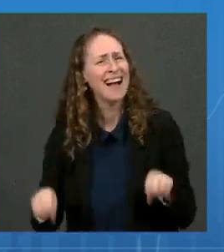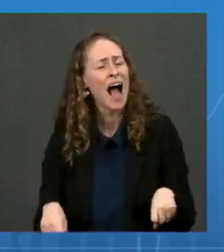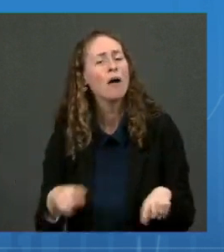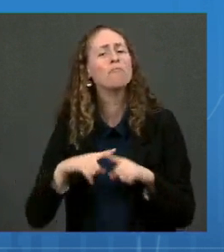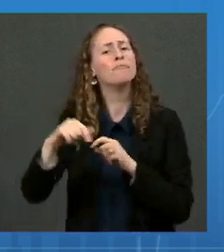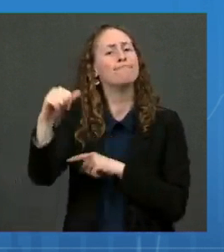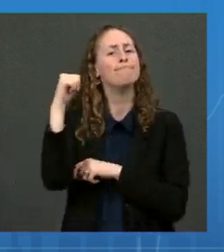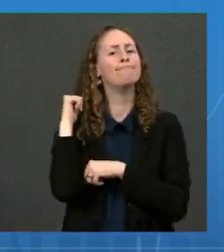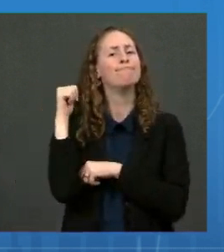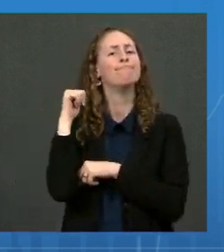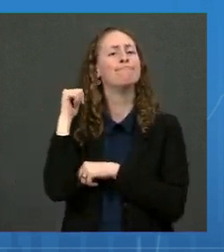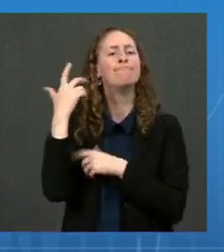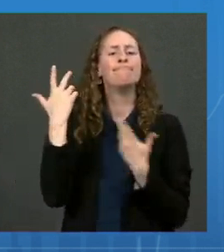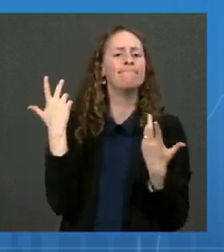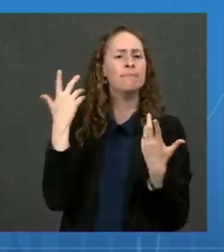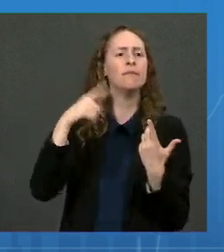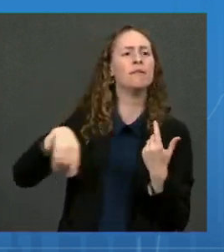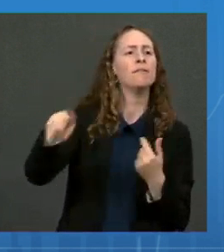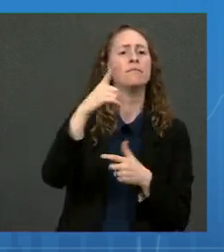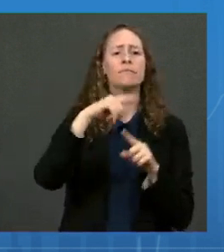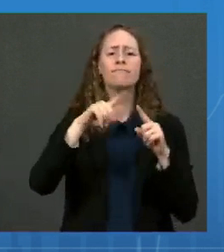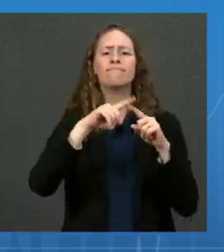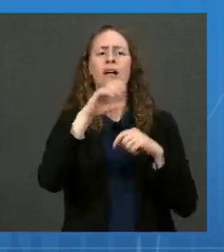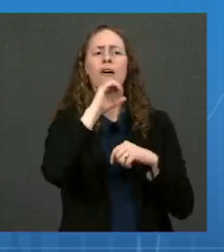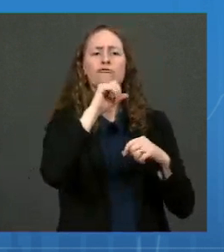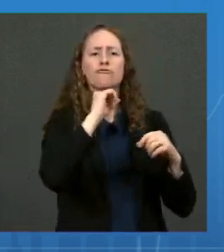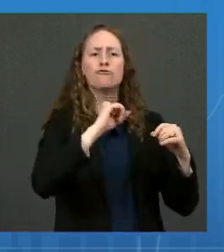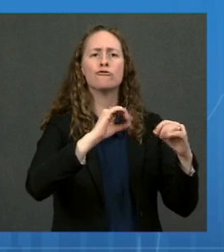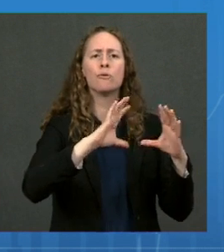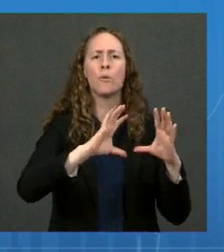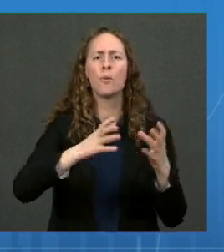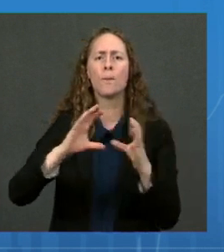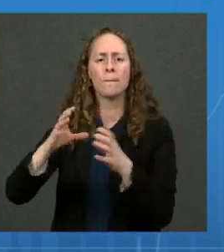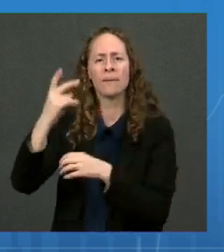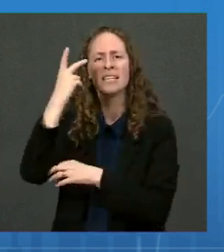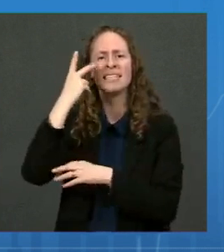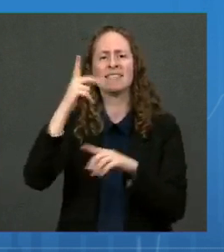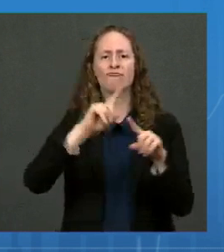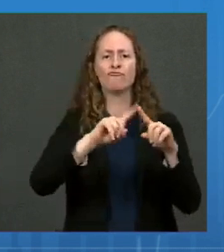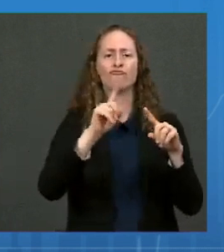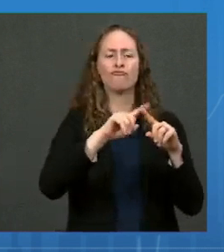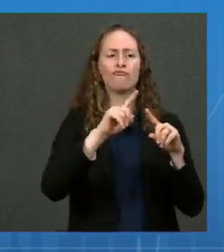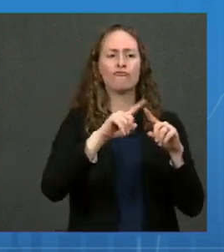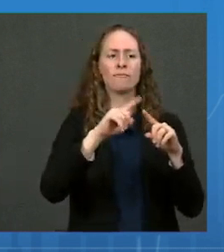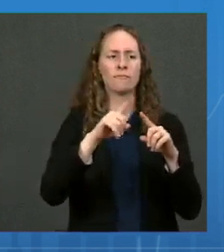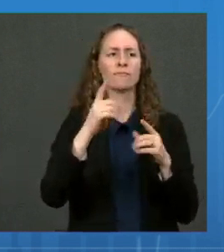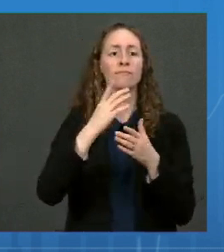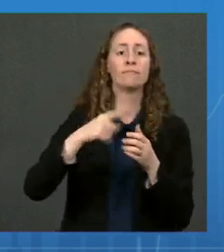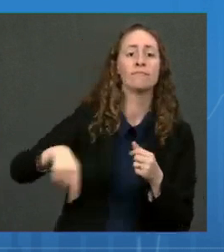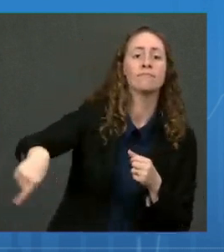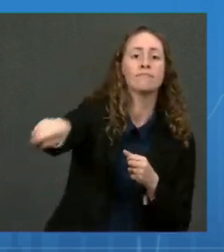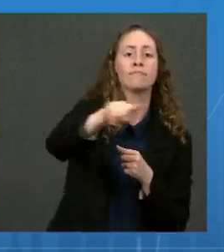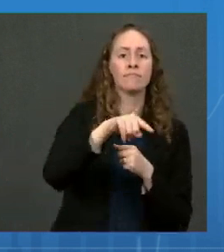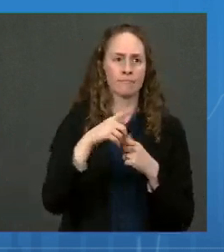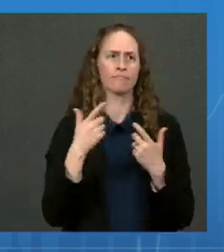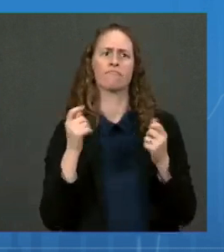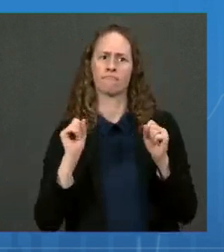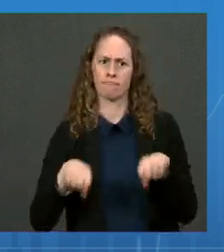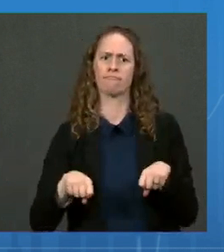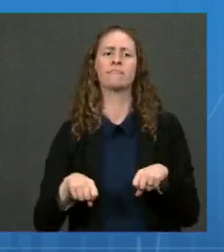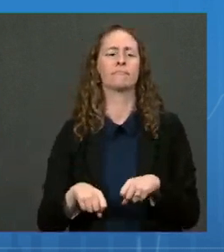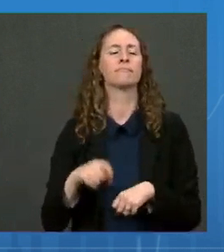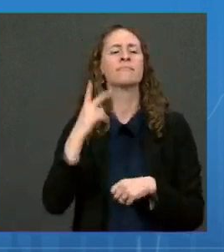the age groups are shown on the bar graph. Horizontally are the ages, vertically is the percent